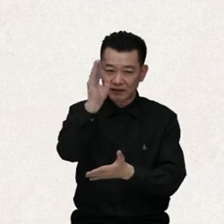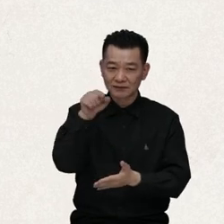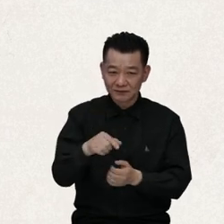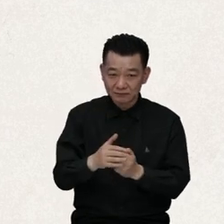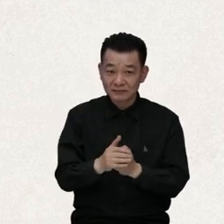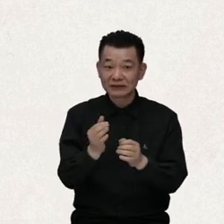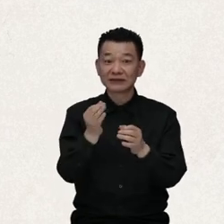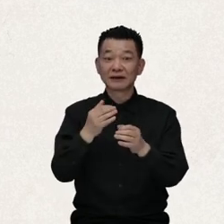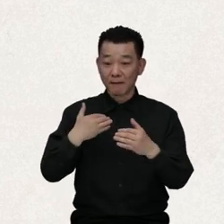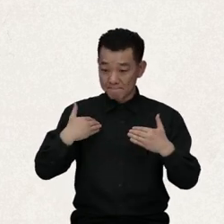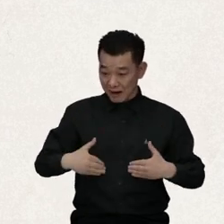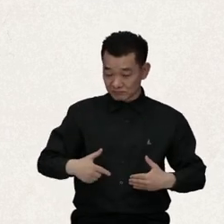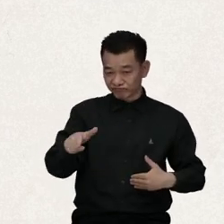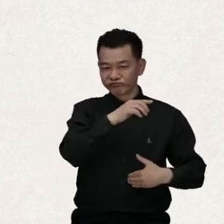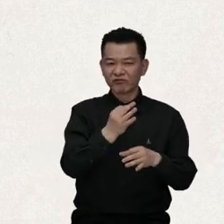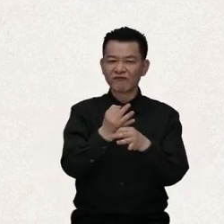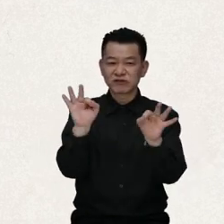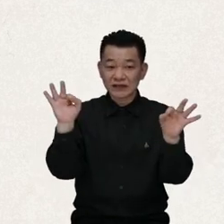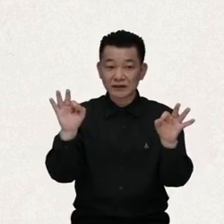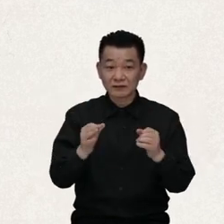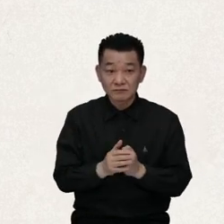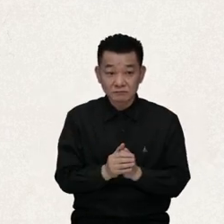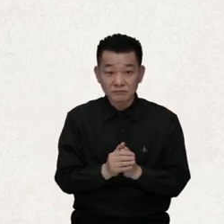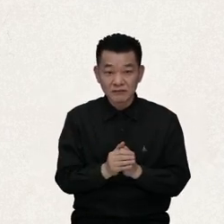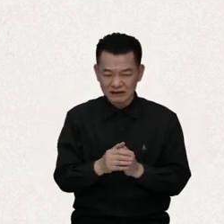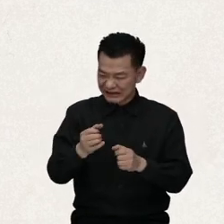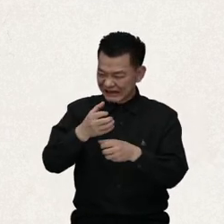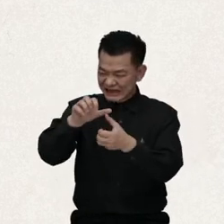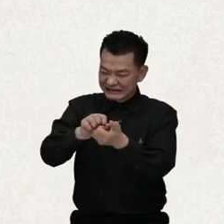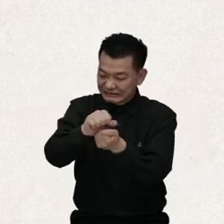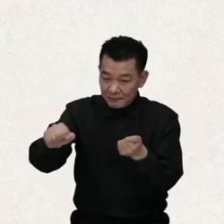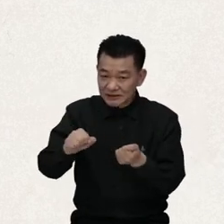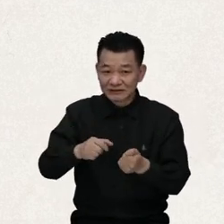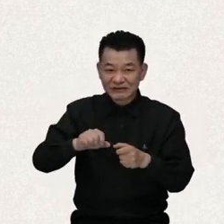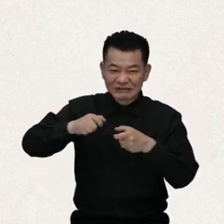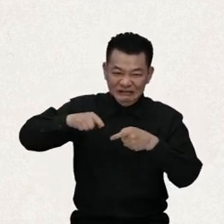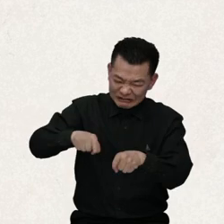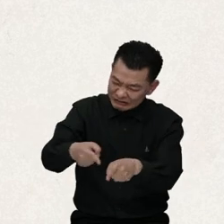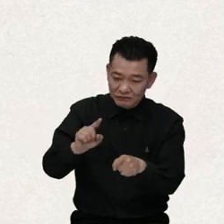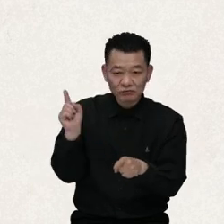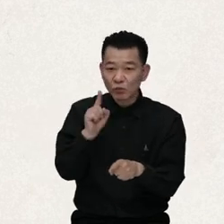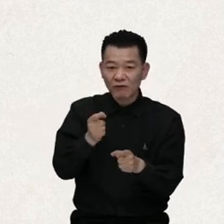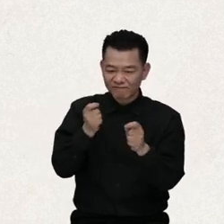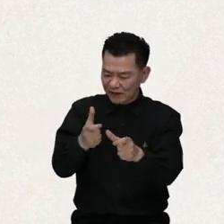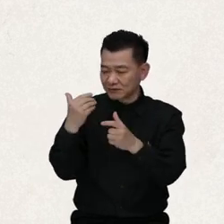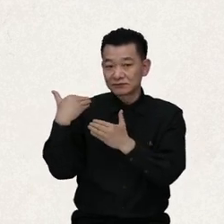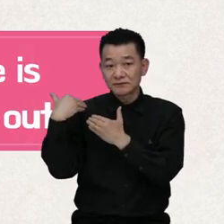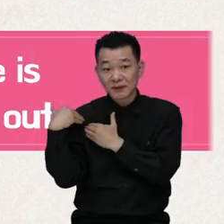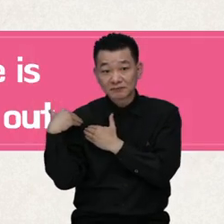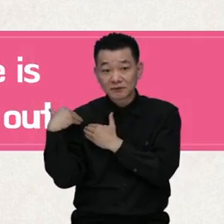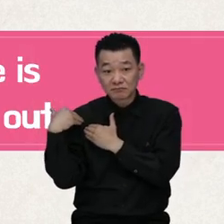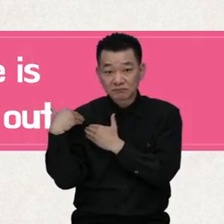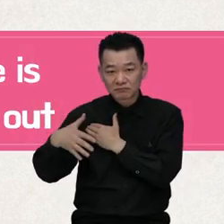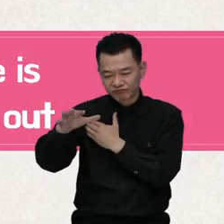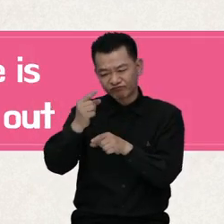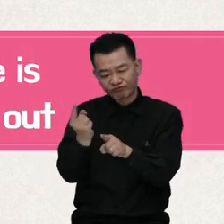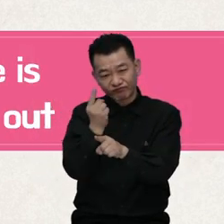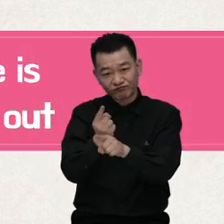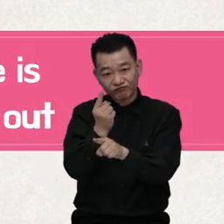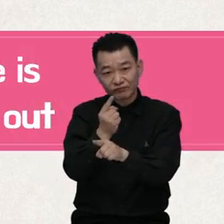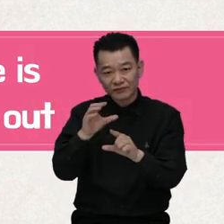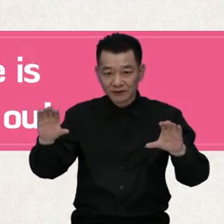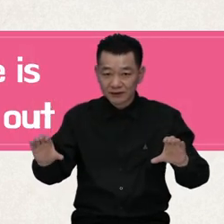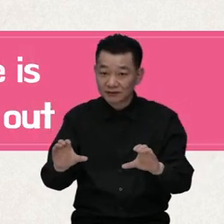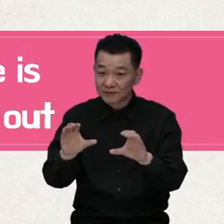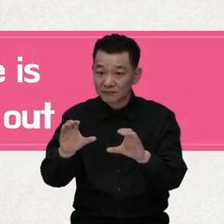to liberty, such as security of person and freedom from torture, must be carried out immediately. Preparing and making the